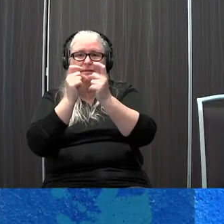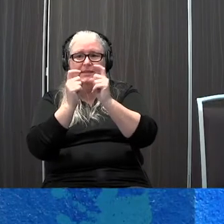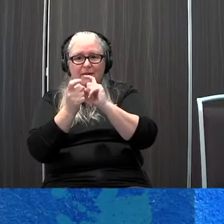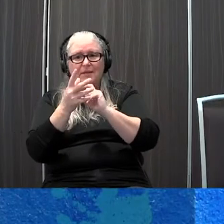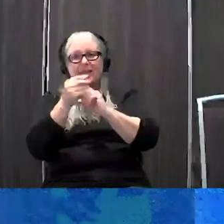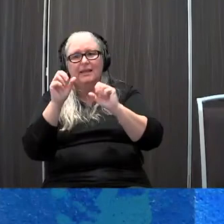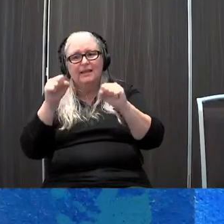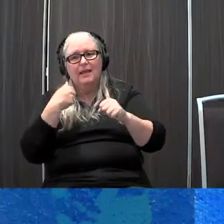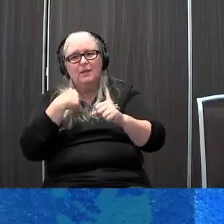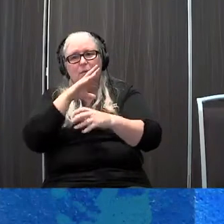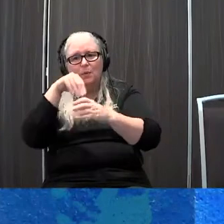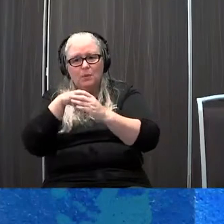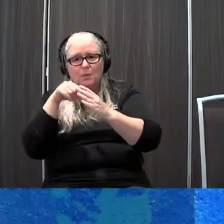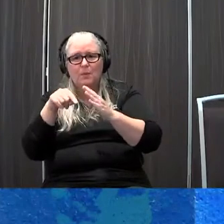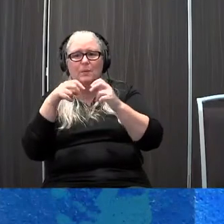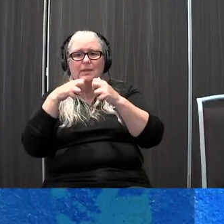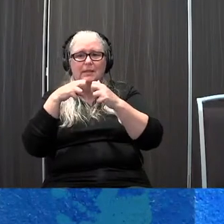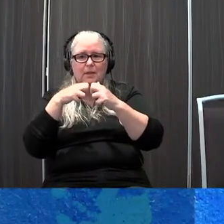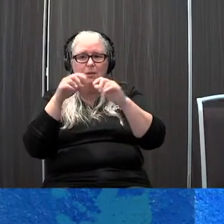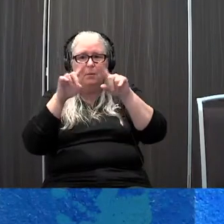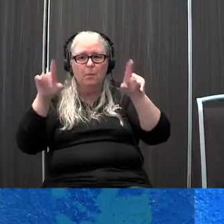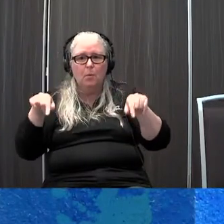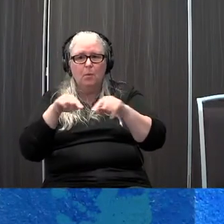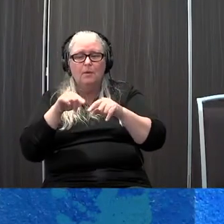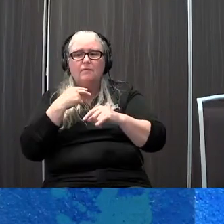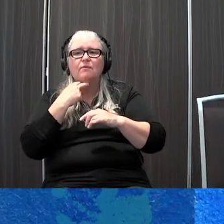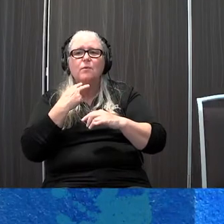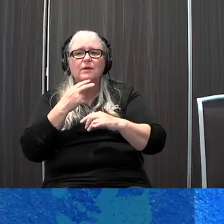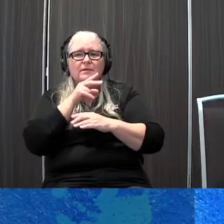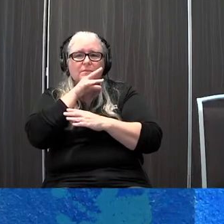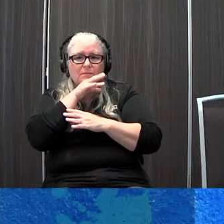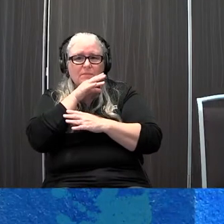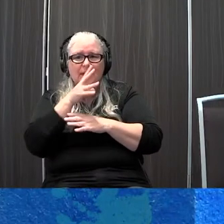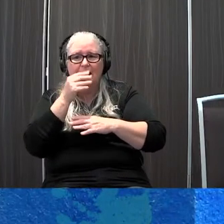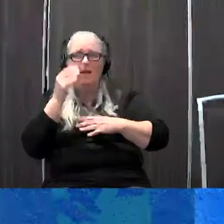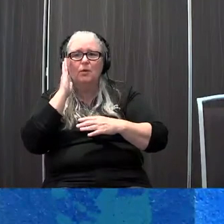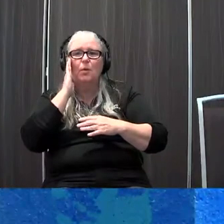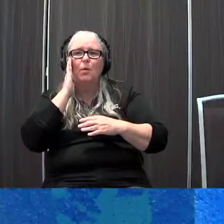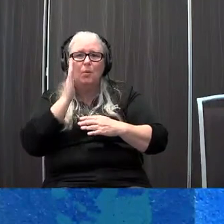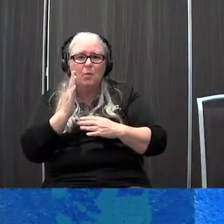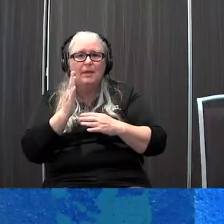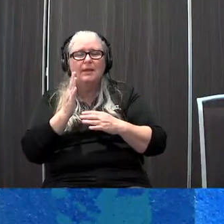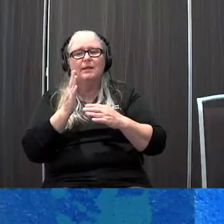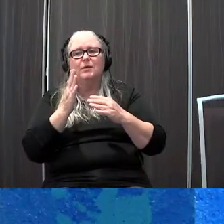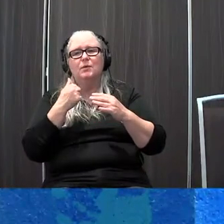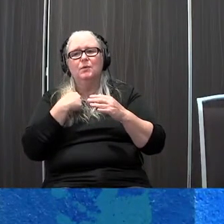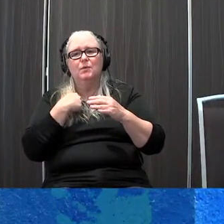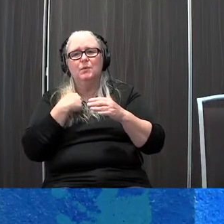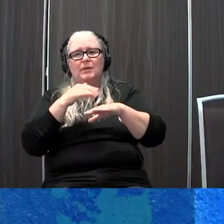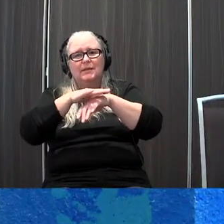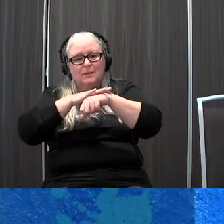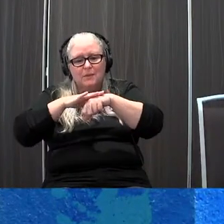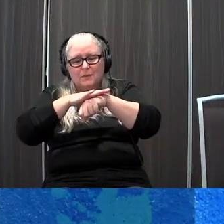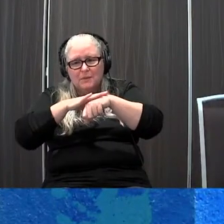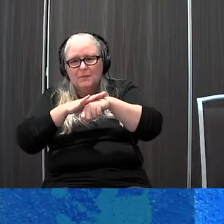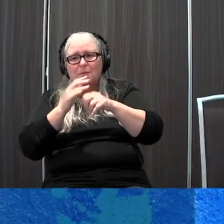devices or electronic speech devices so we'll go into and kind of delve into some of the